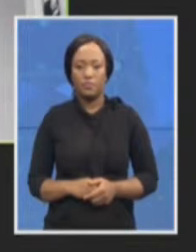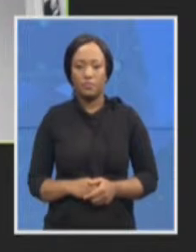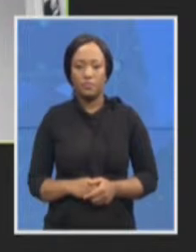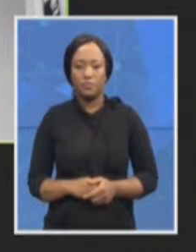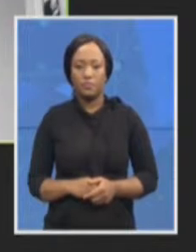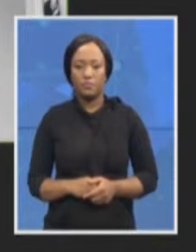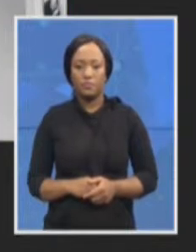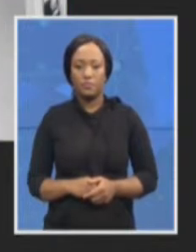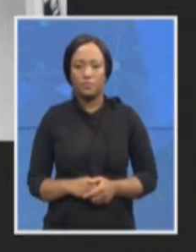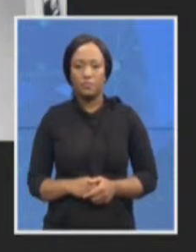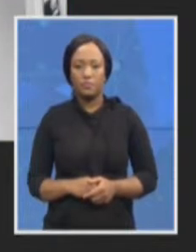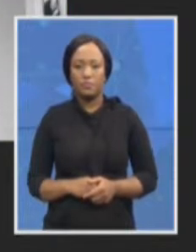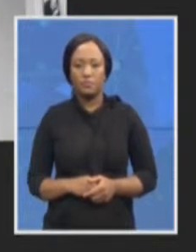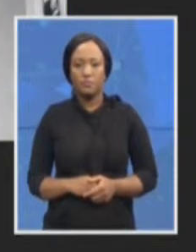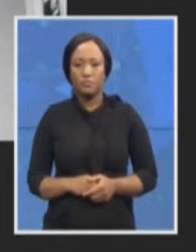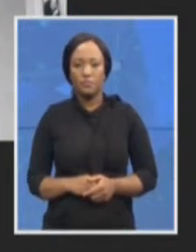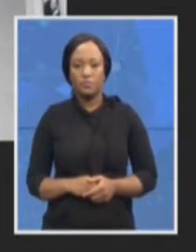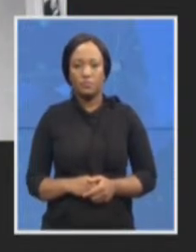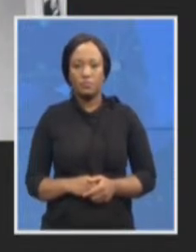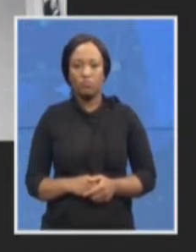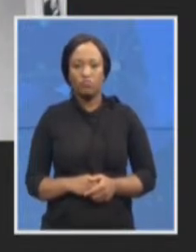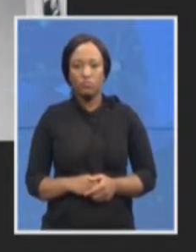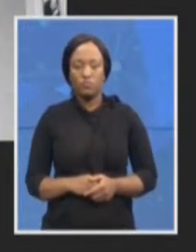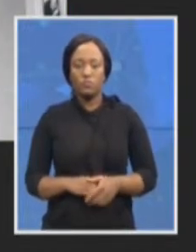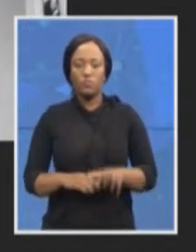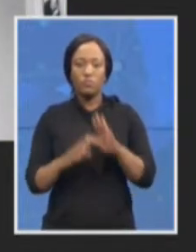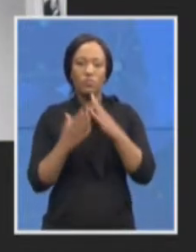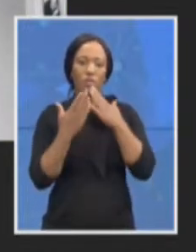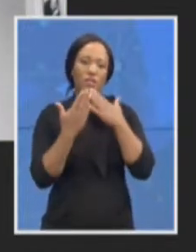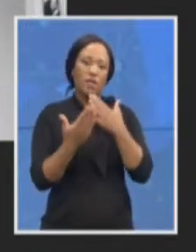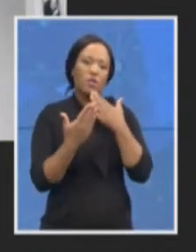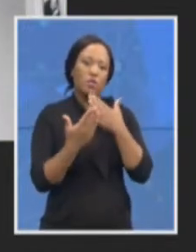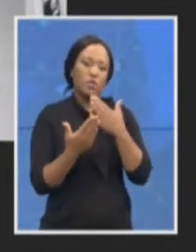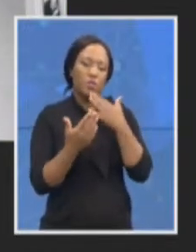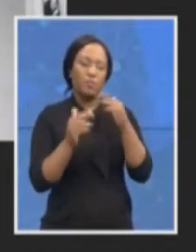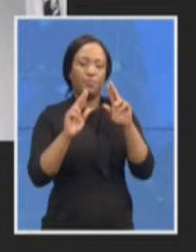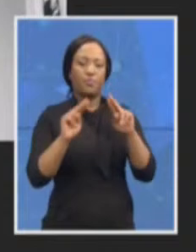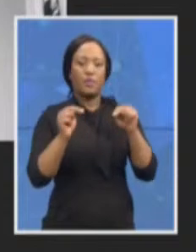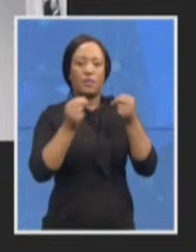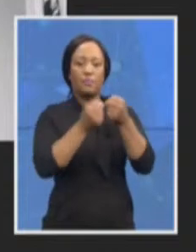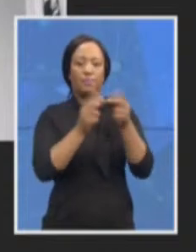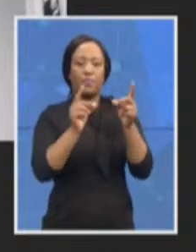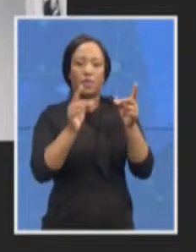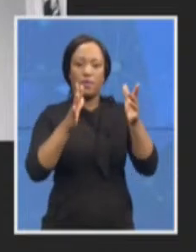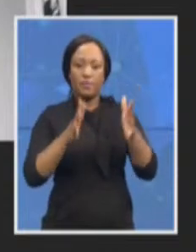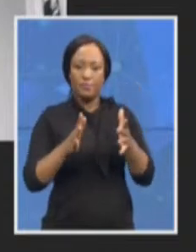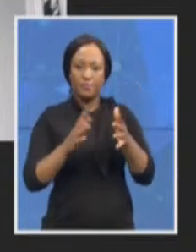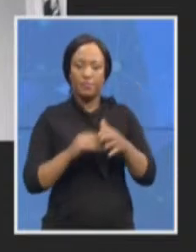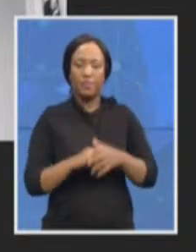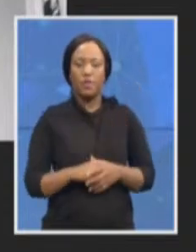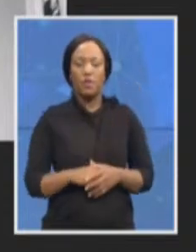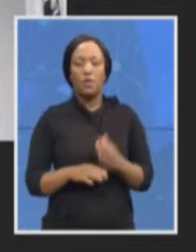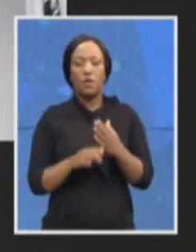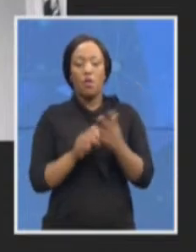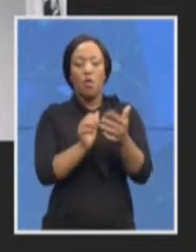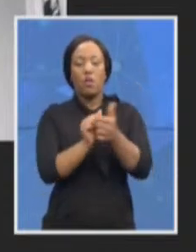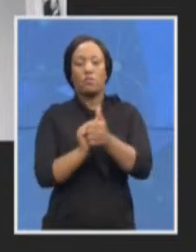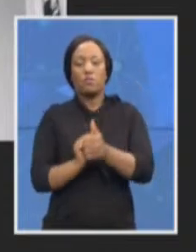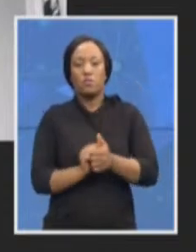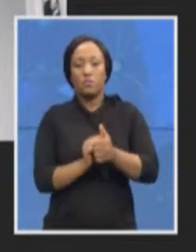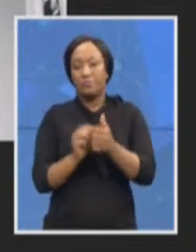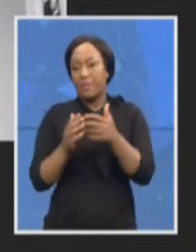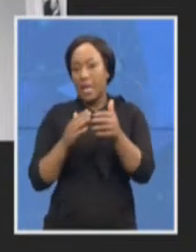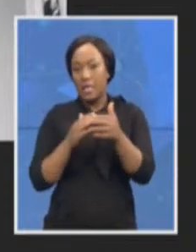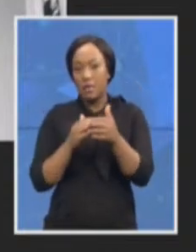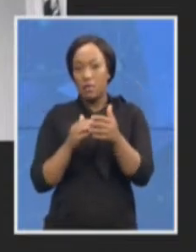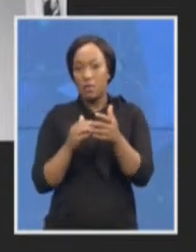Thank you very much, National Director. Colleagues, now we will take questions on the issue around the ID